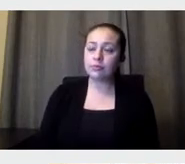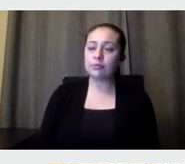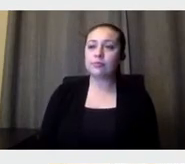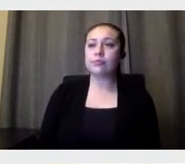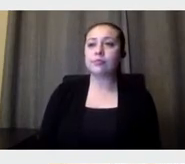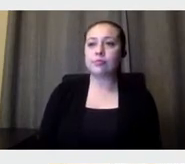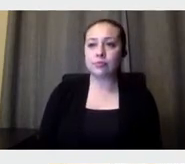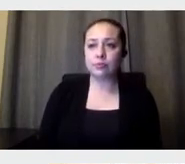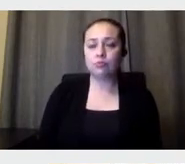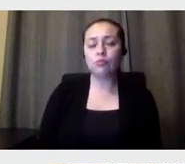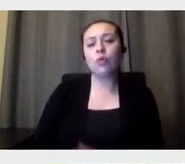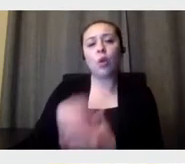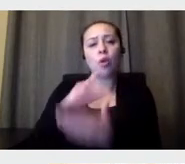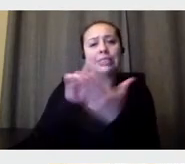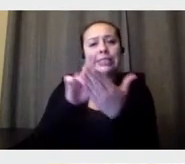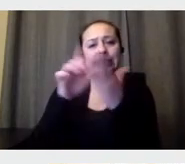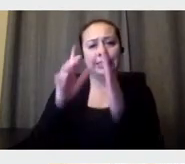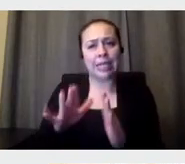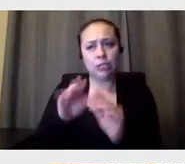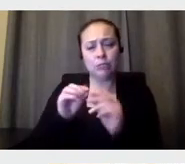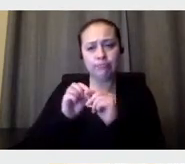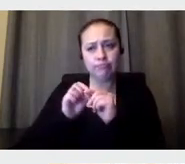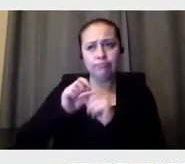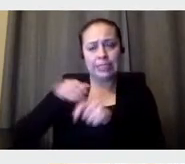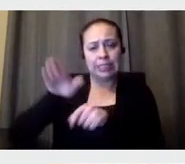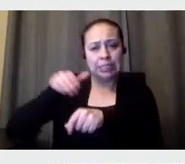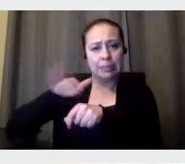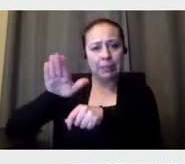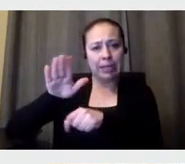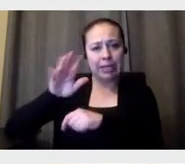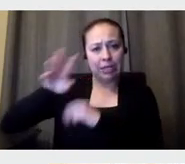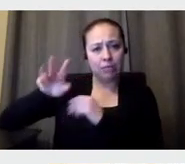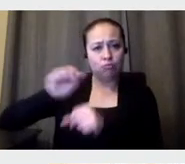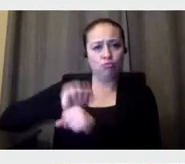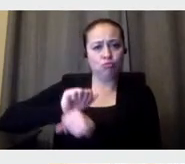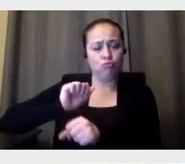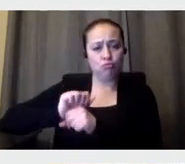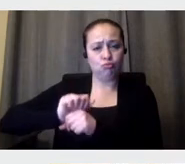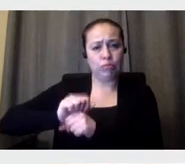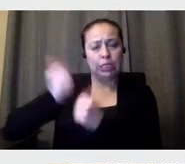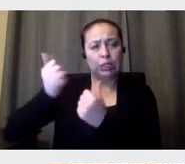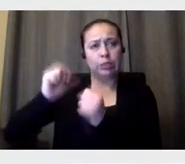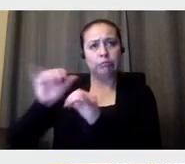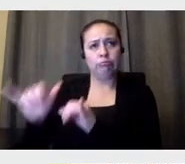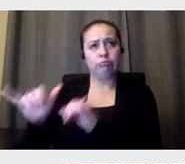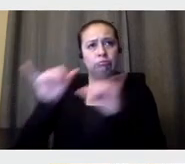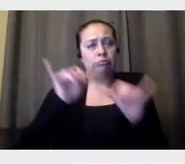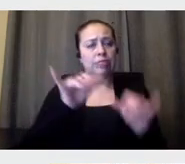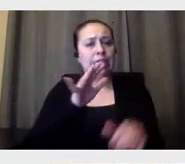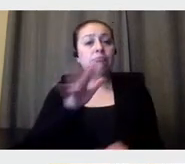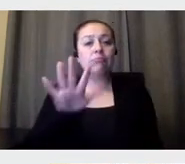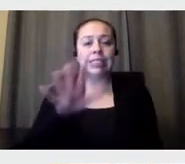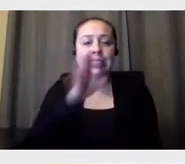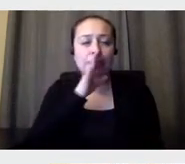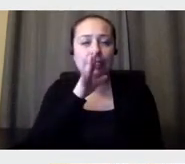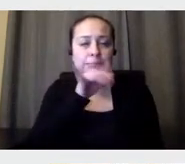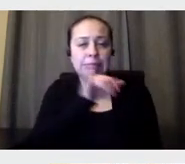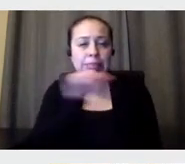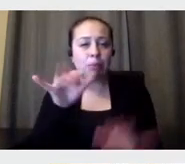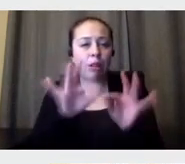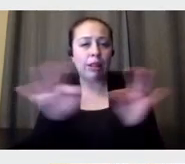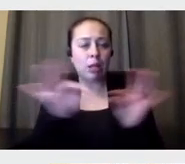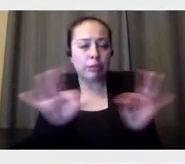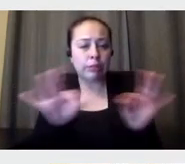submitted work for this project, speaking a similar visual language, despite various